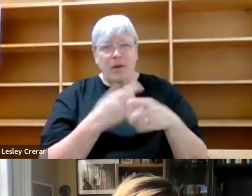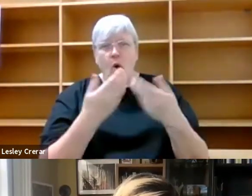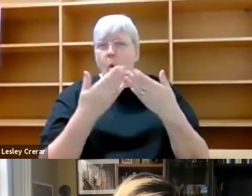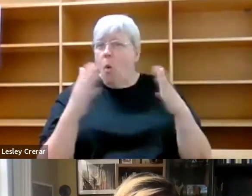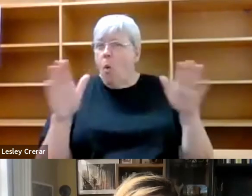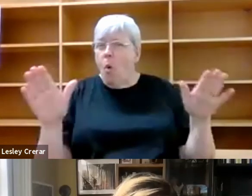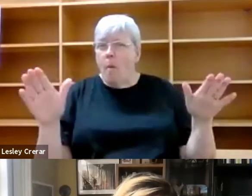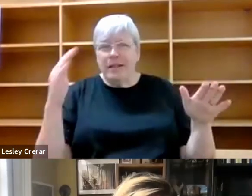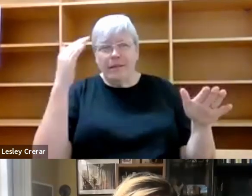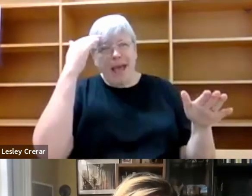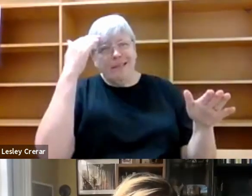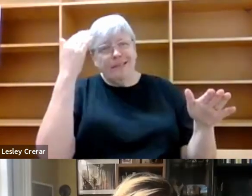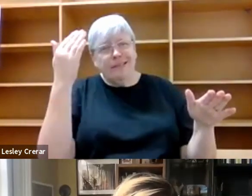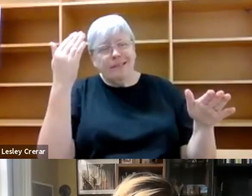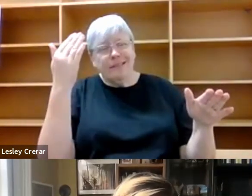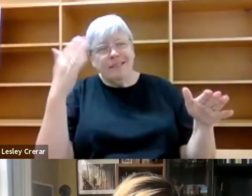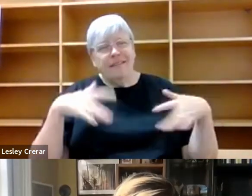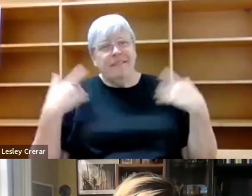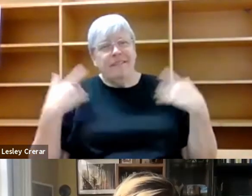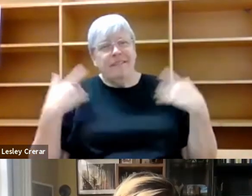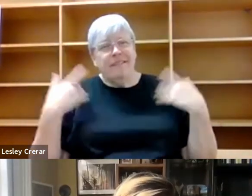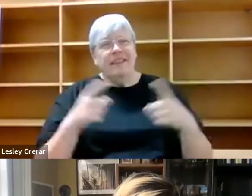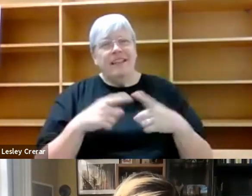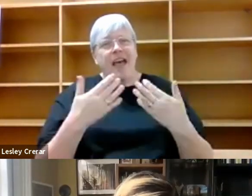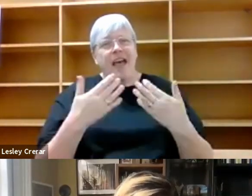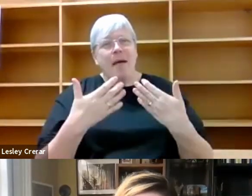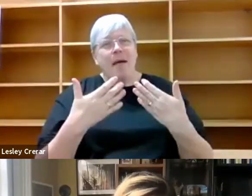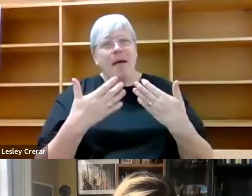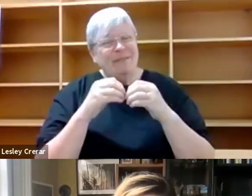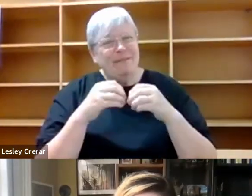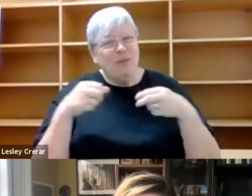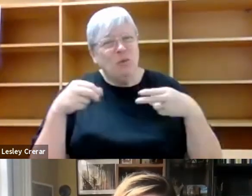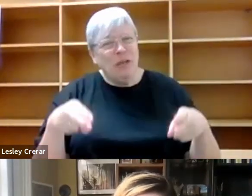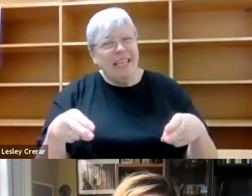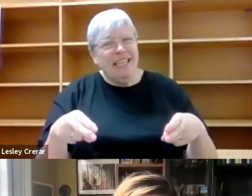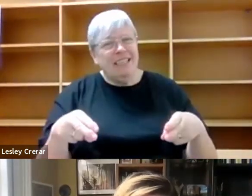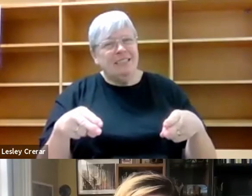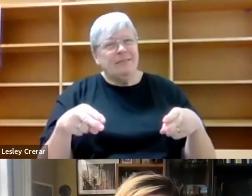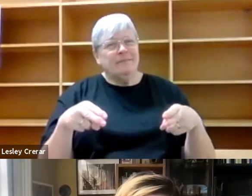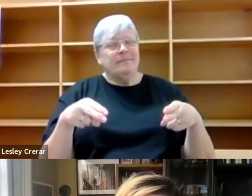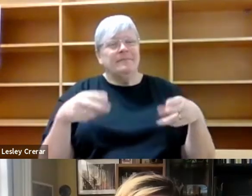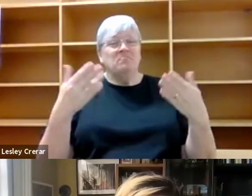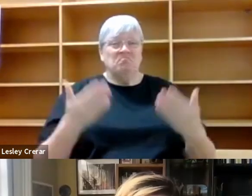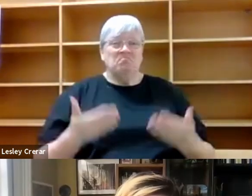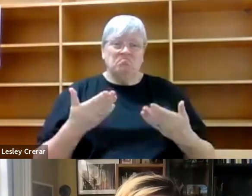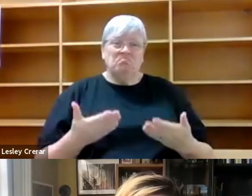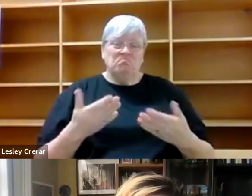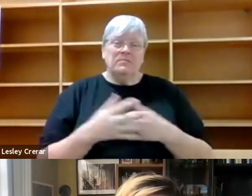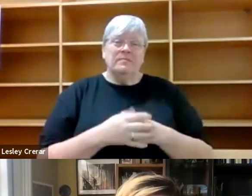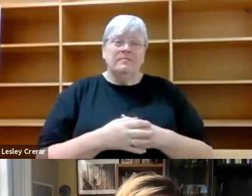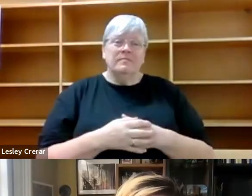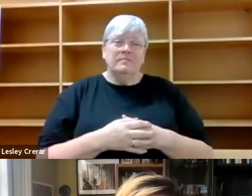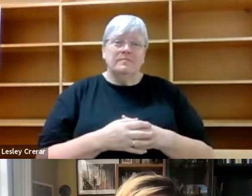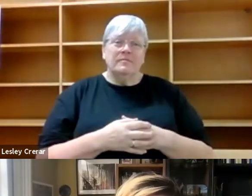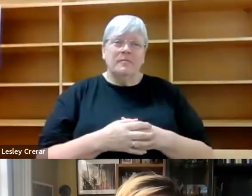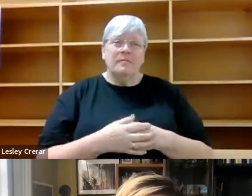is, I feel like it's a much more productive kind of exercise at this moment in time. Um, and that's sort